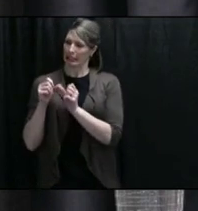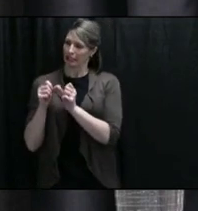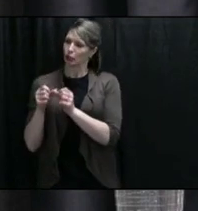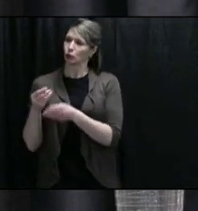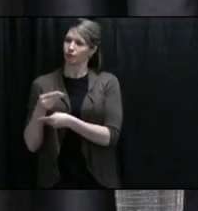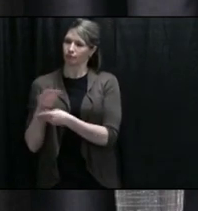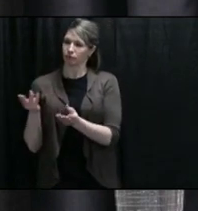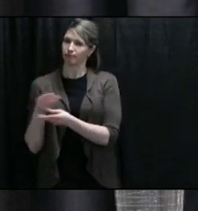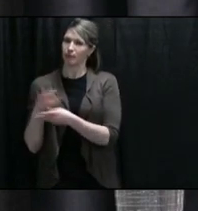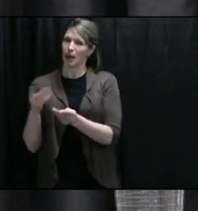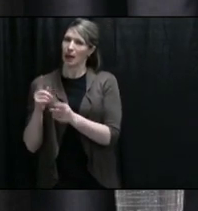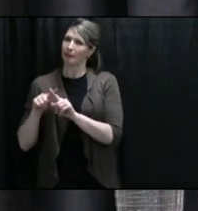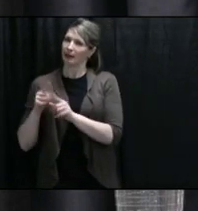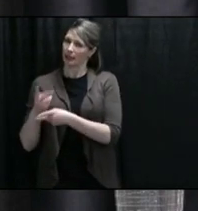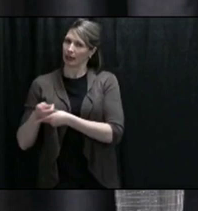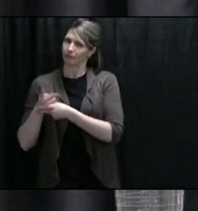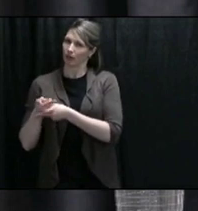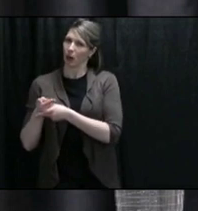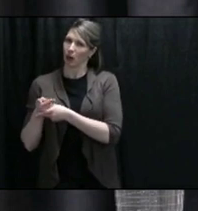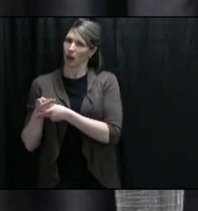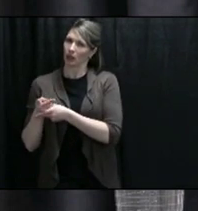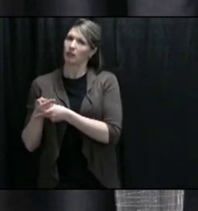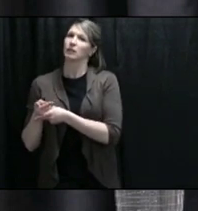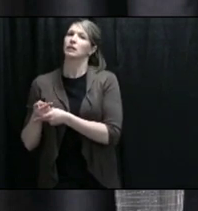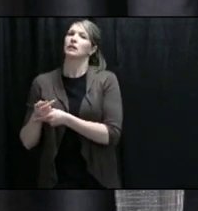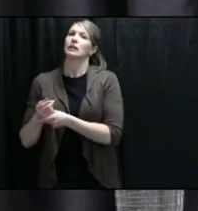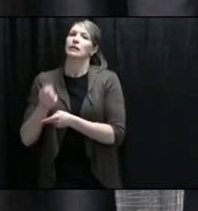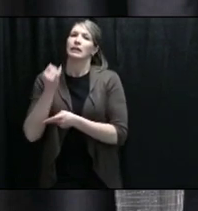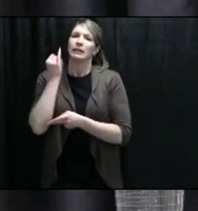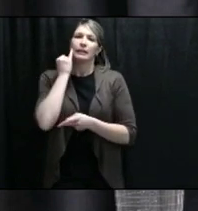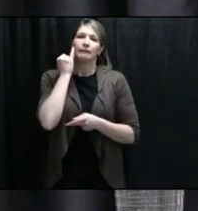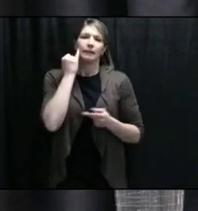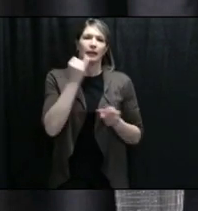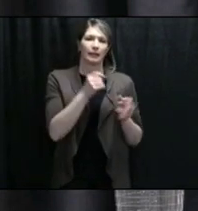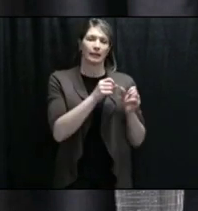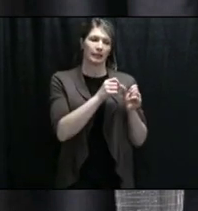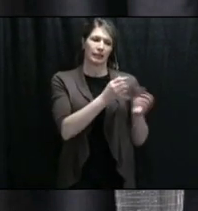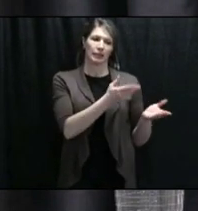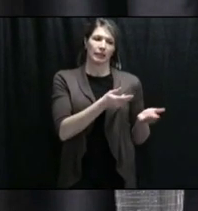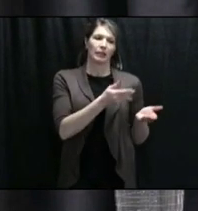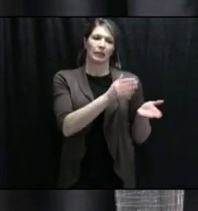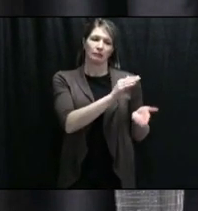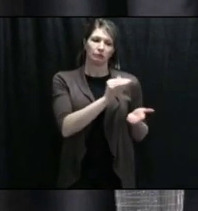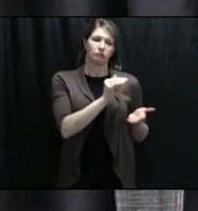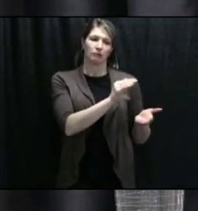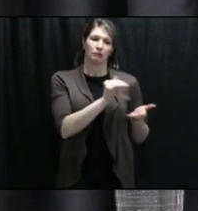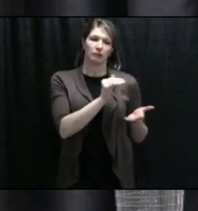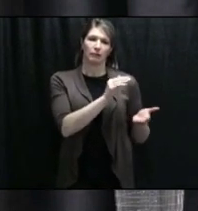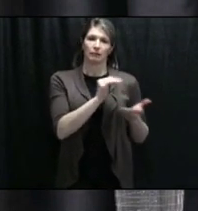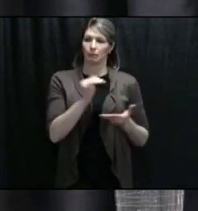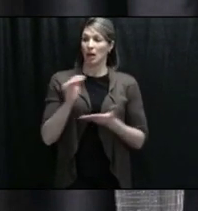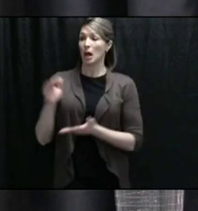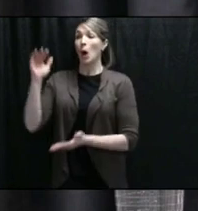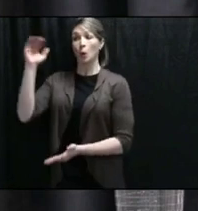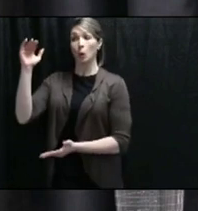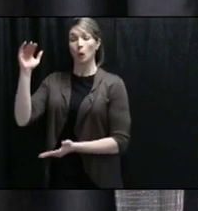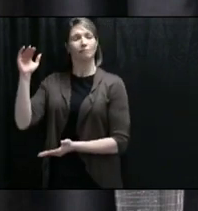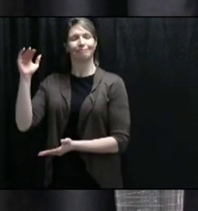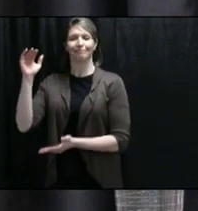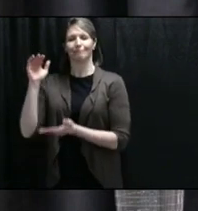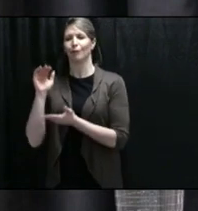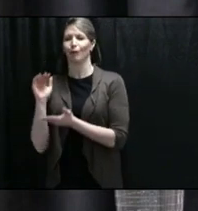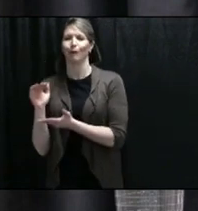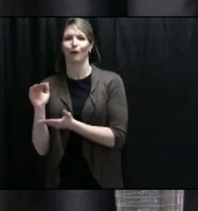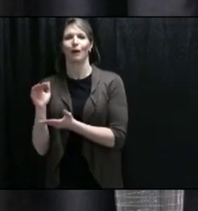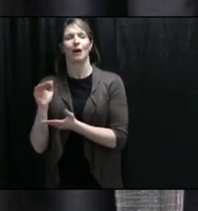and the timelines that the suppliers say we will. Because to be honest, they've been unreliable because the